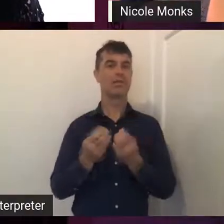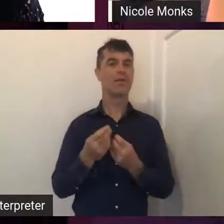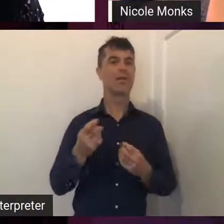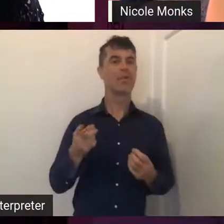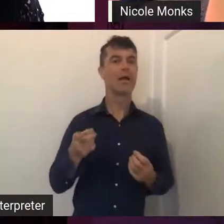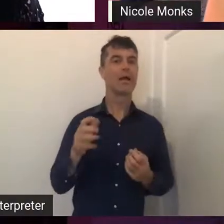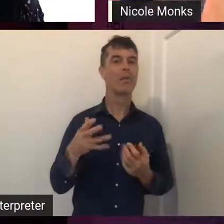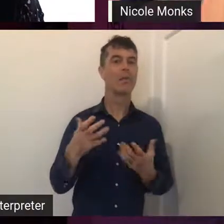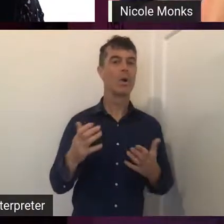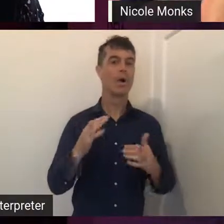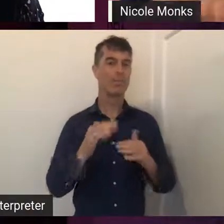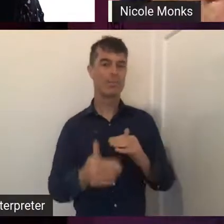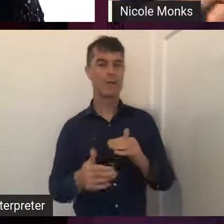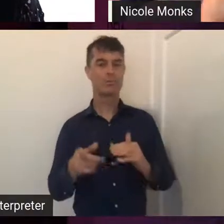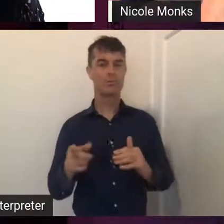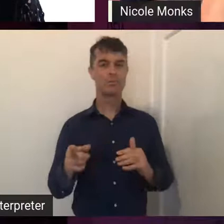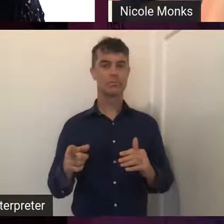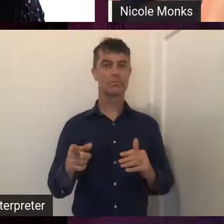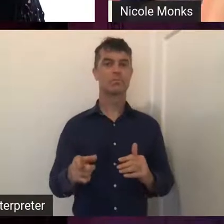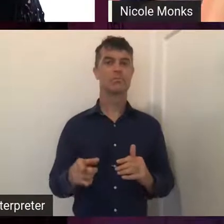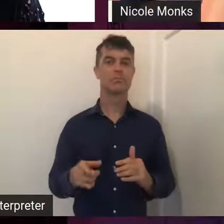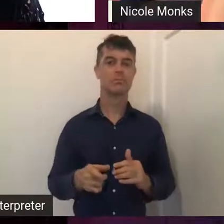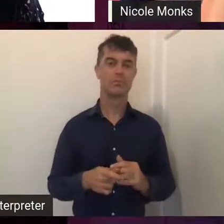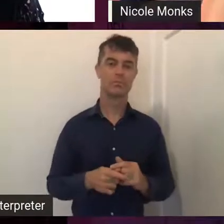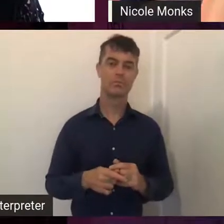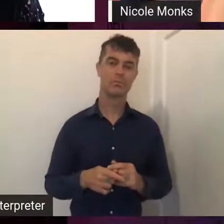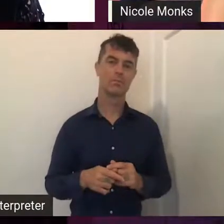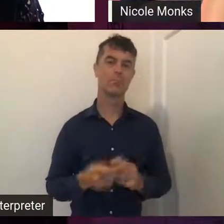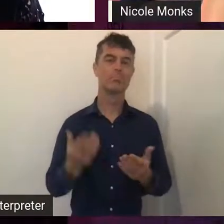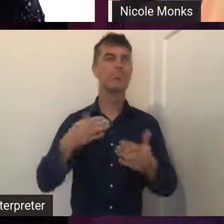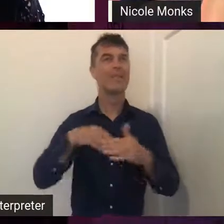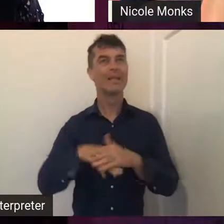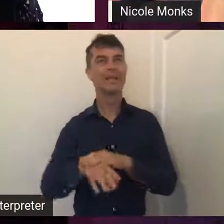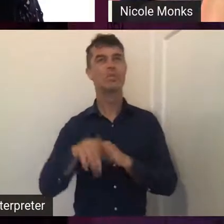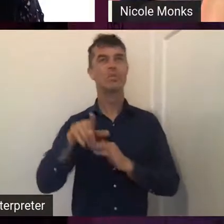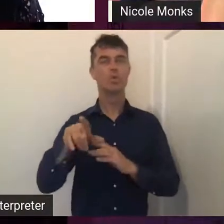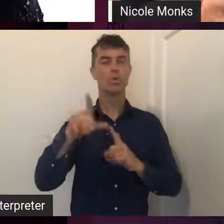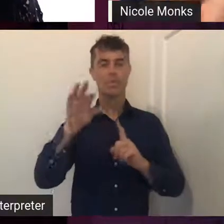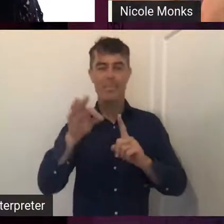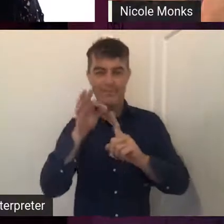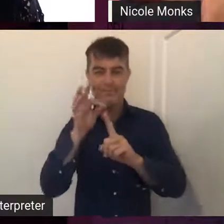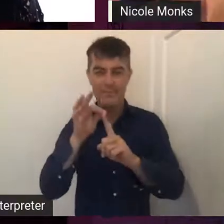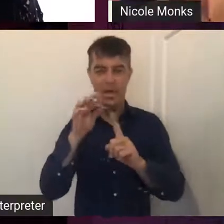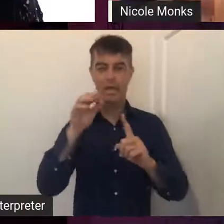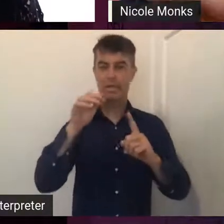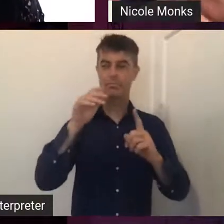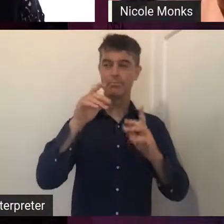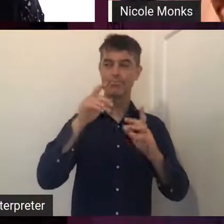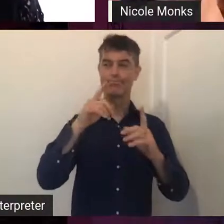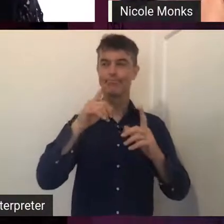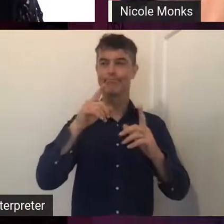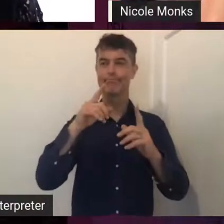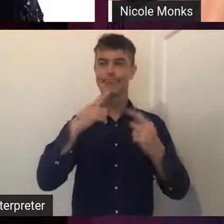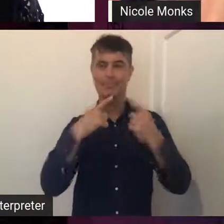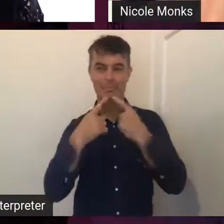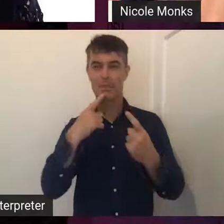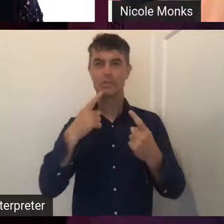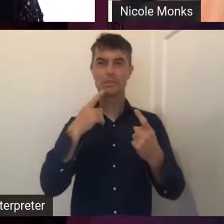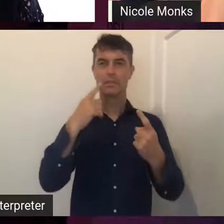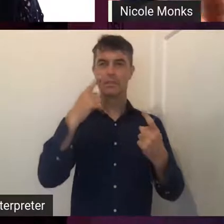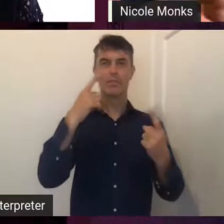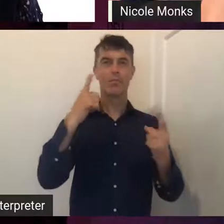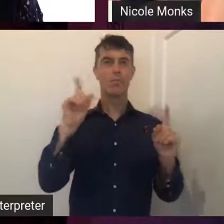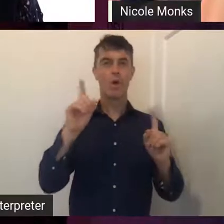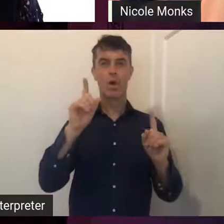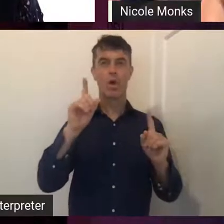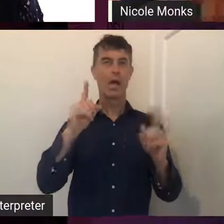more about sort of getting into those finer details of people coming together and